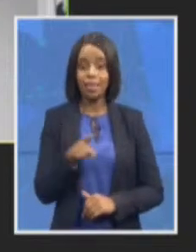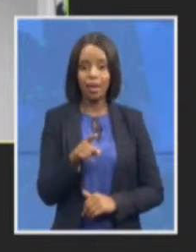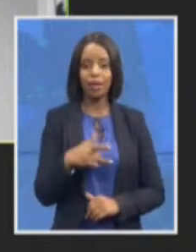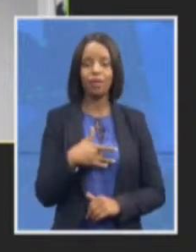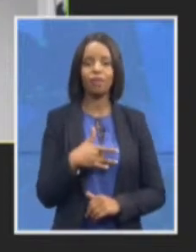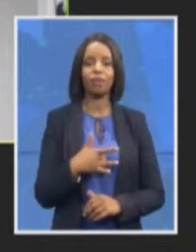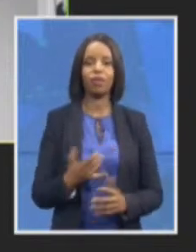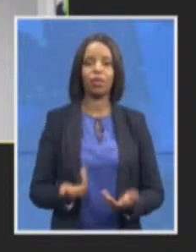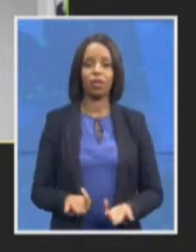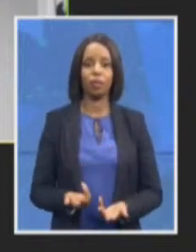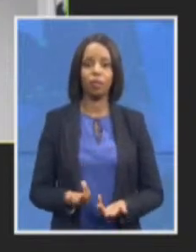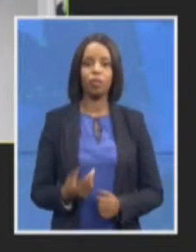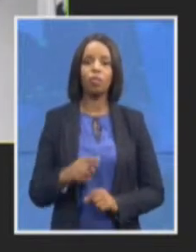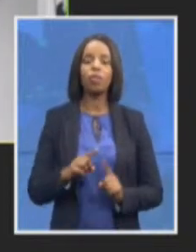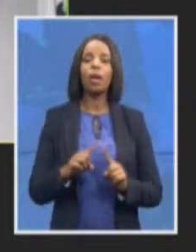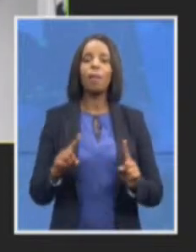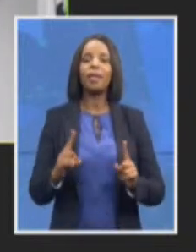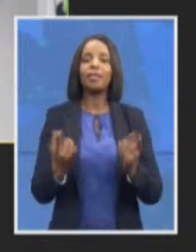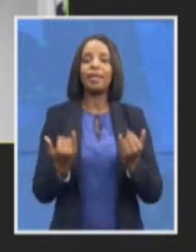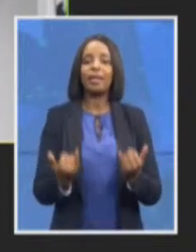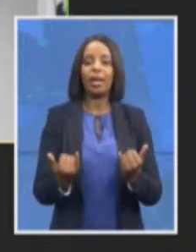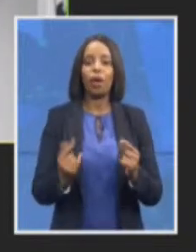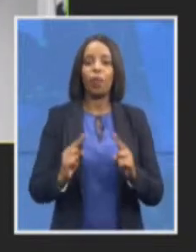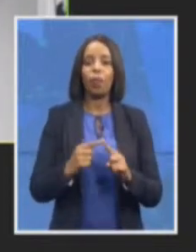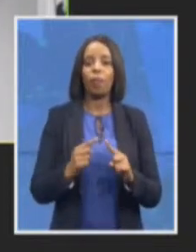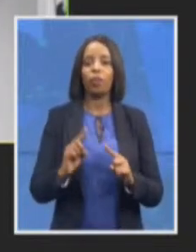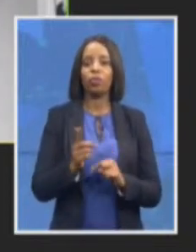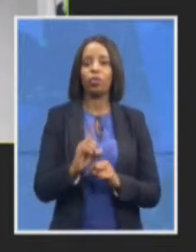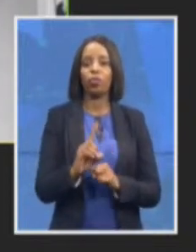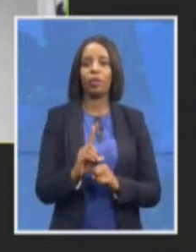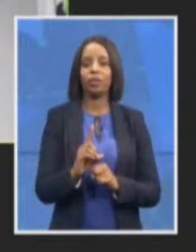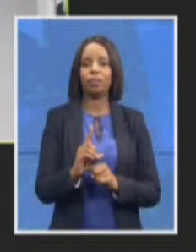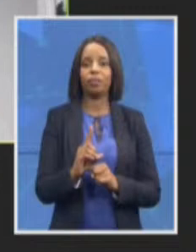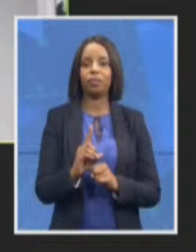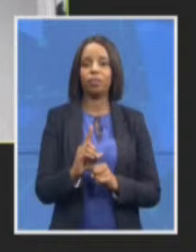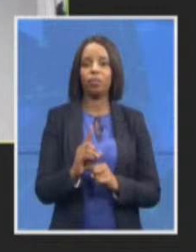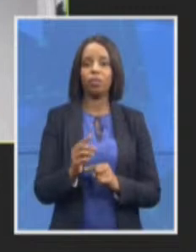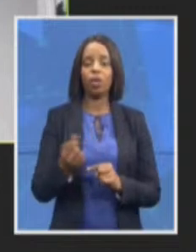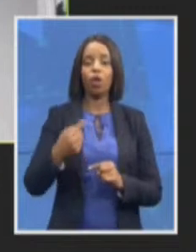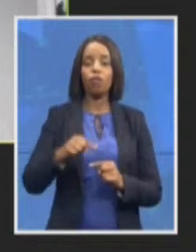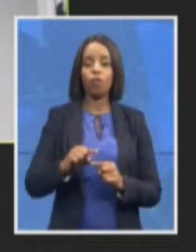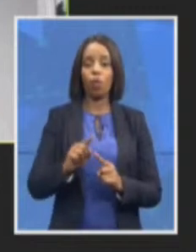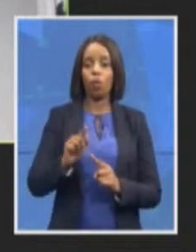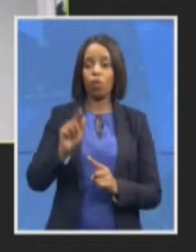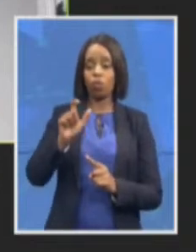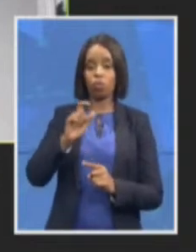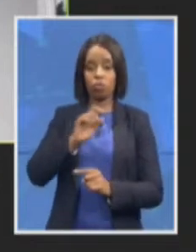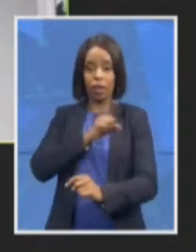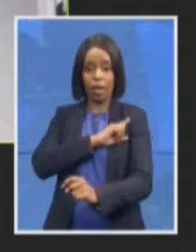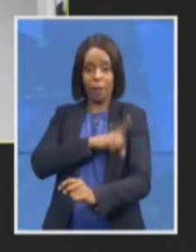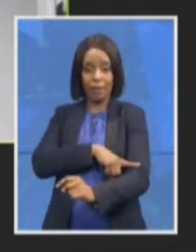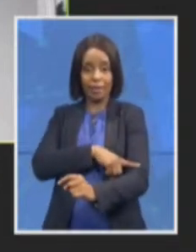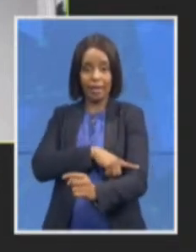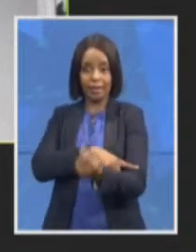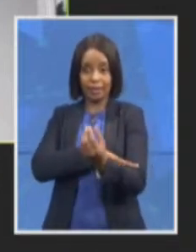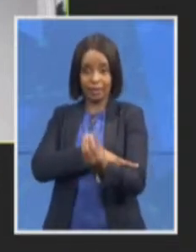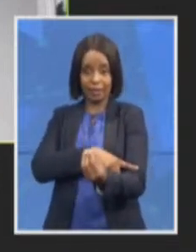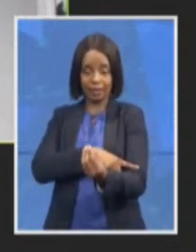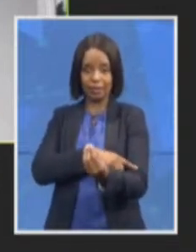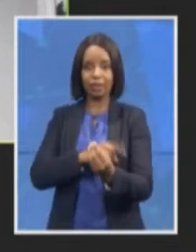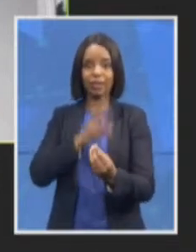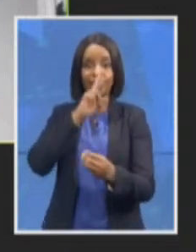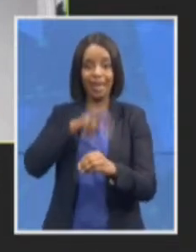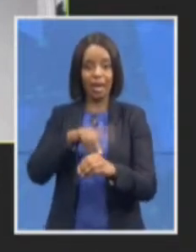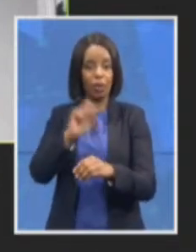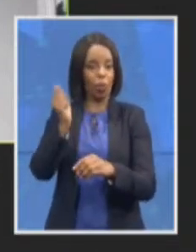it's not fully capacitated as I say we will never have all the resources and we do need very specialized skills